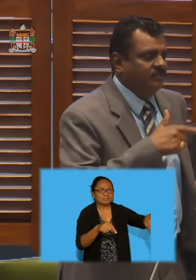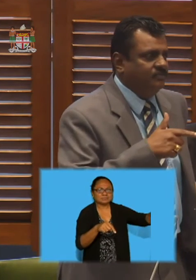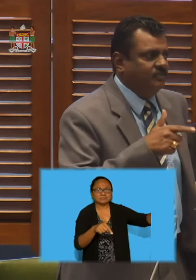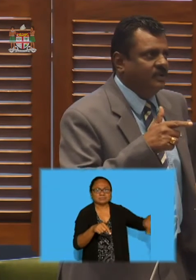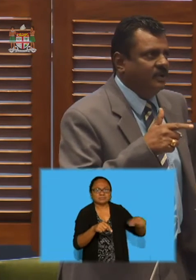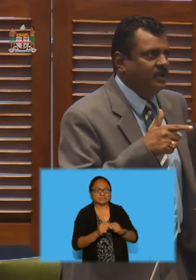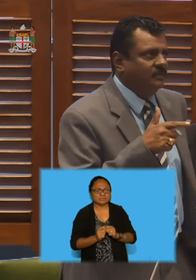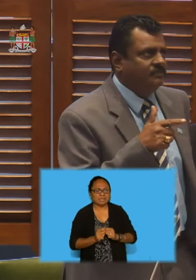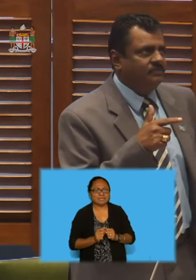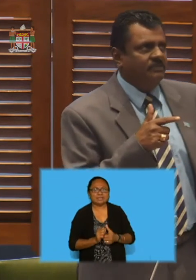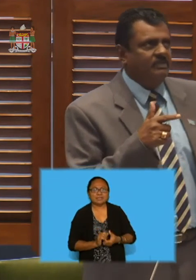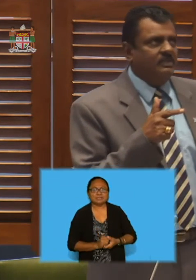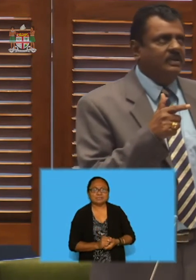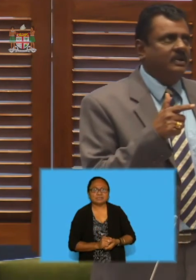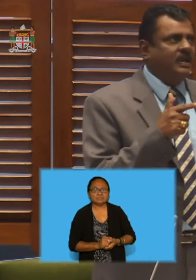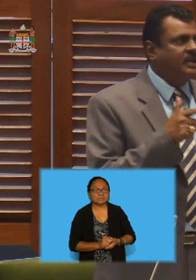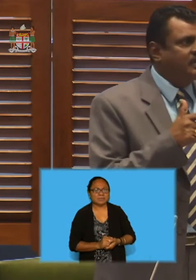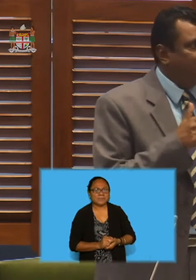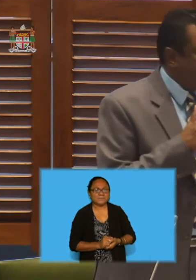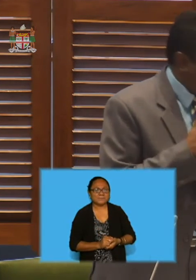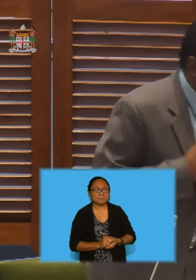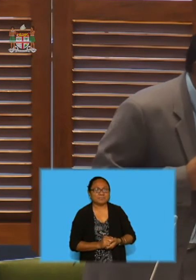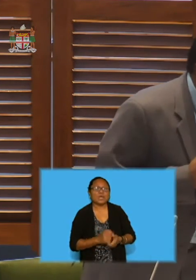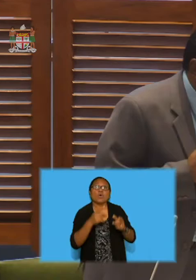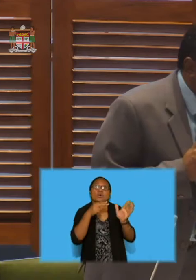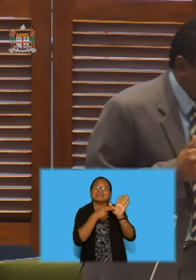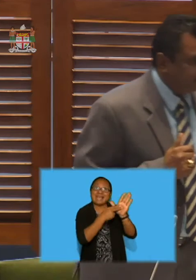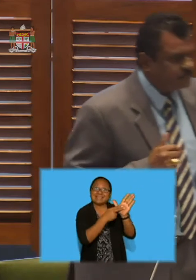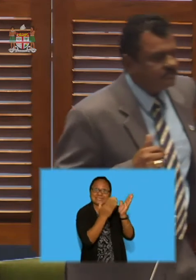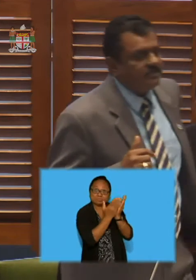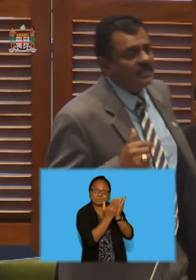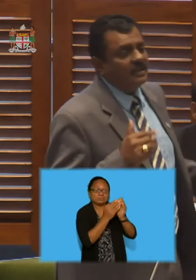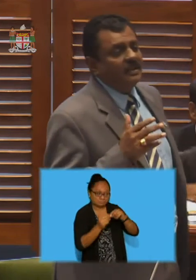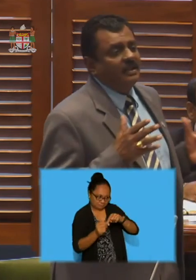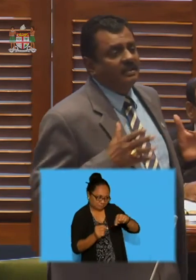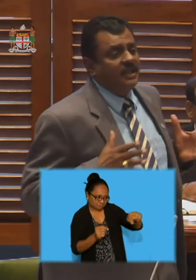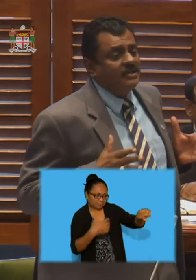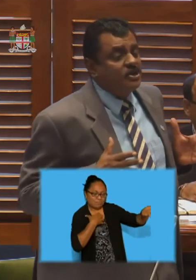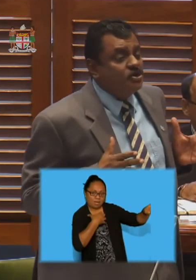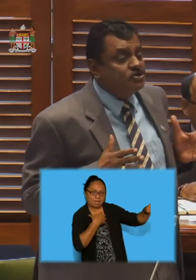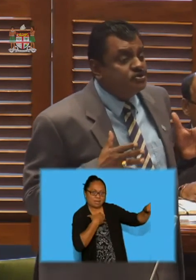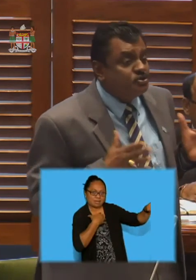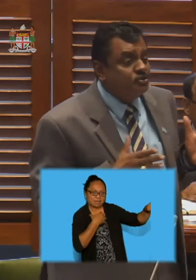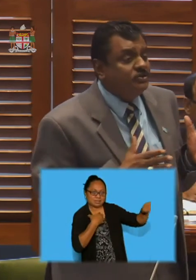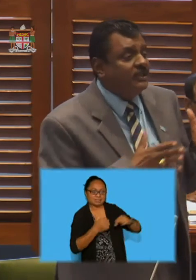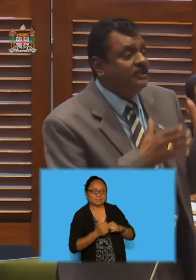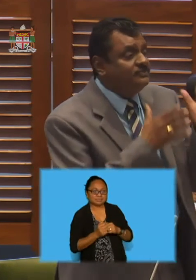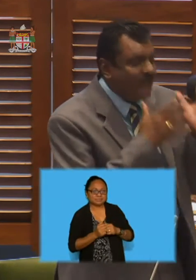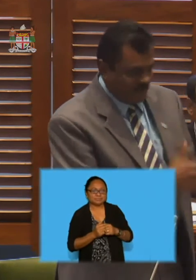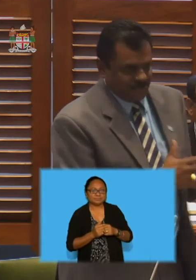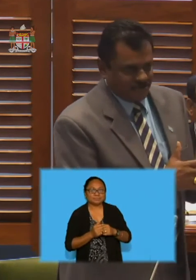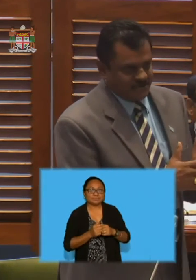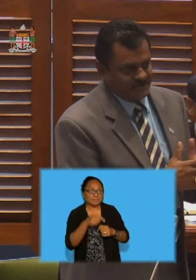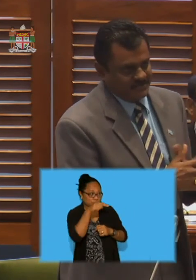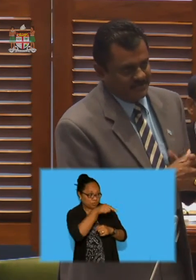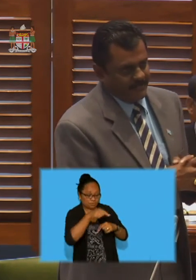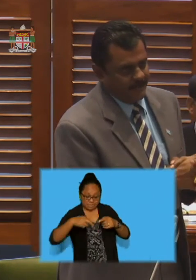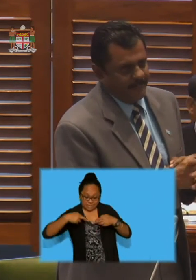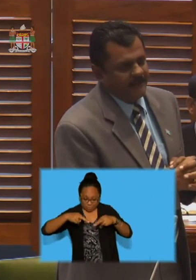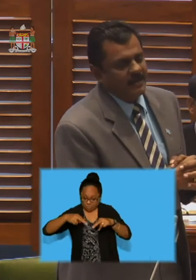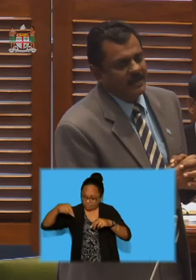where Nendi Muslim college is. That goes through the village